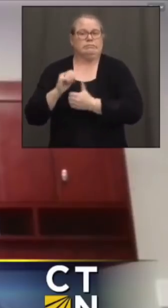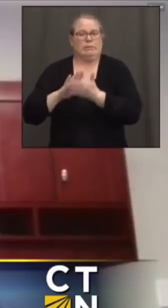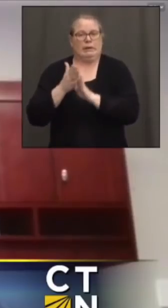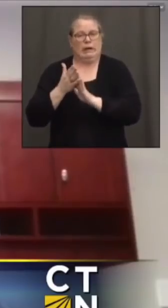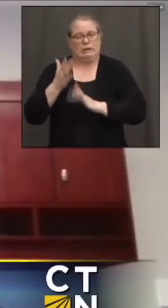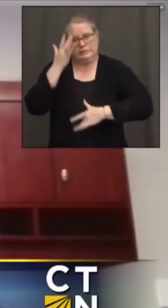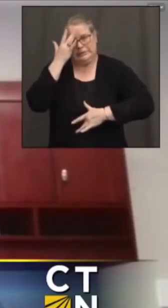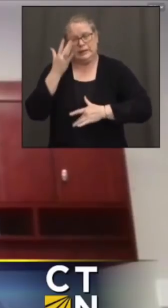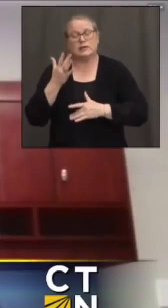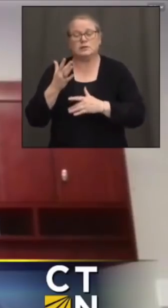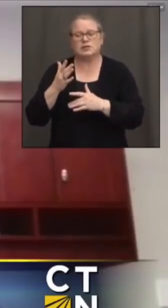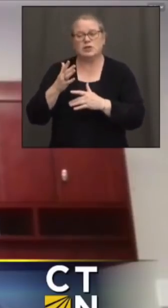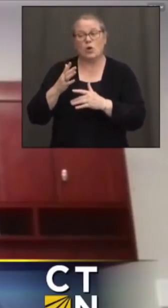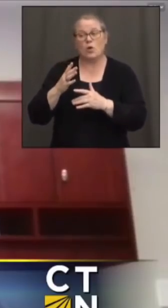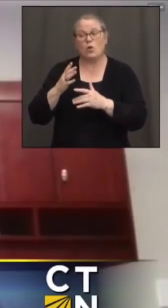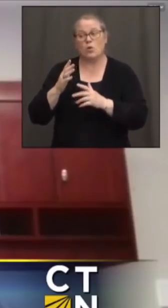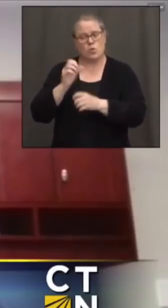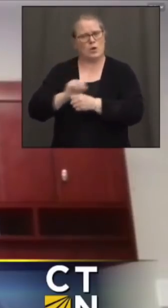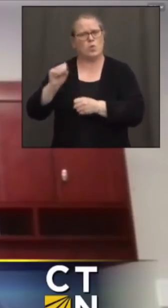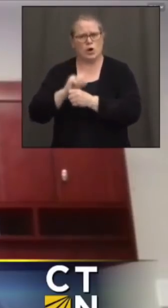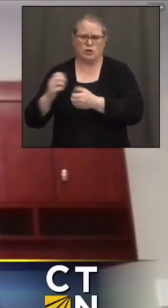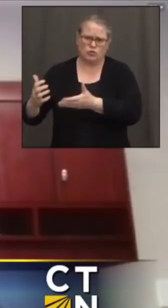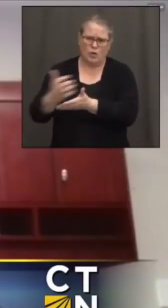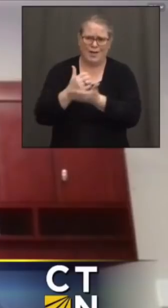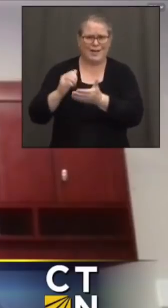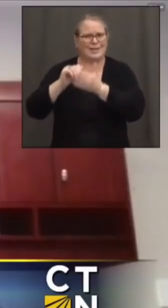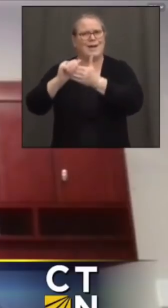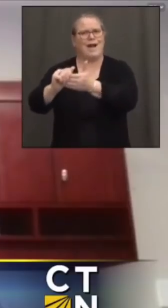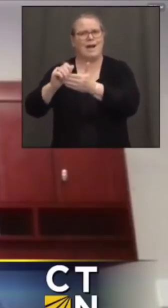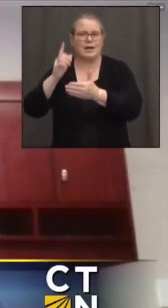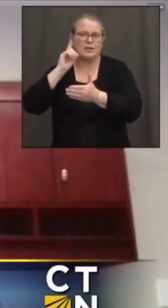for districts and also for families to have.